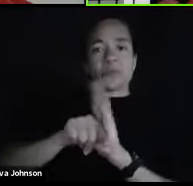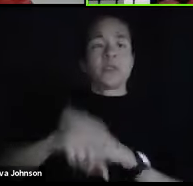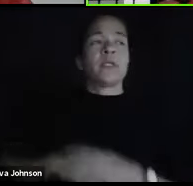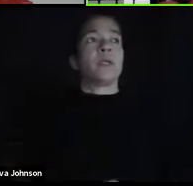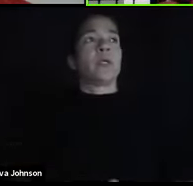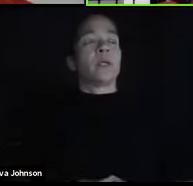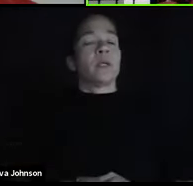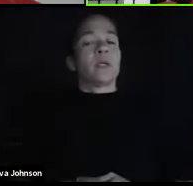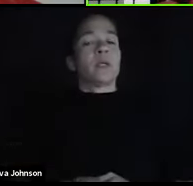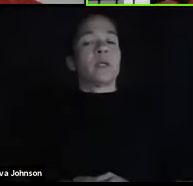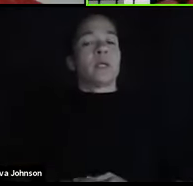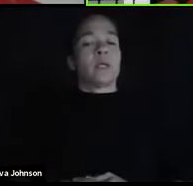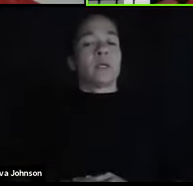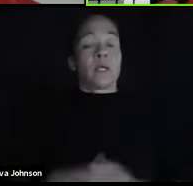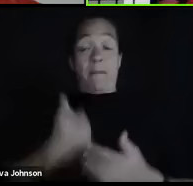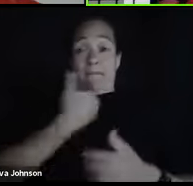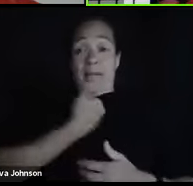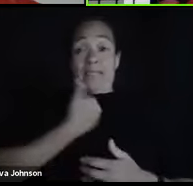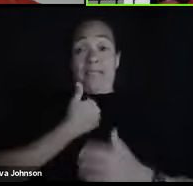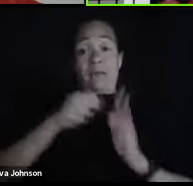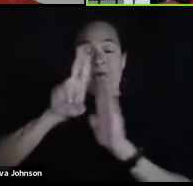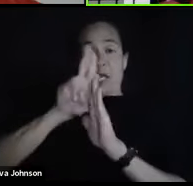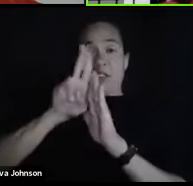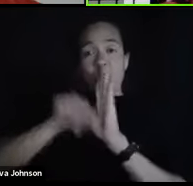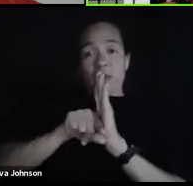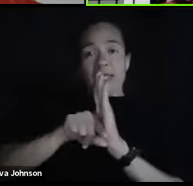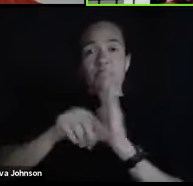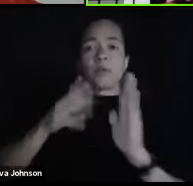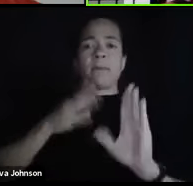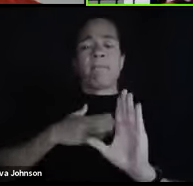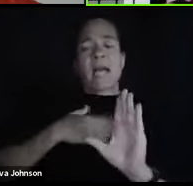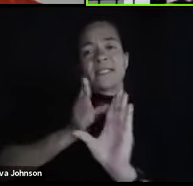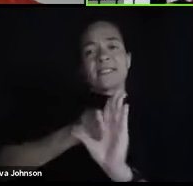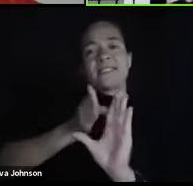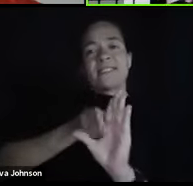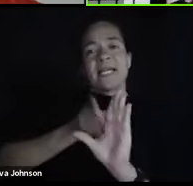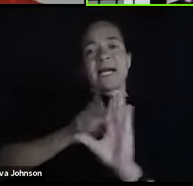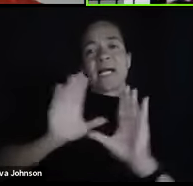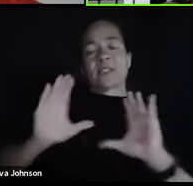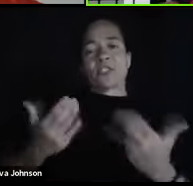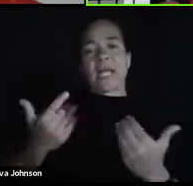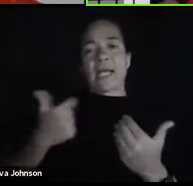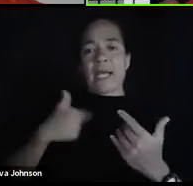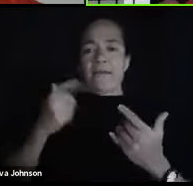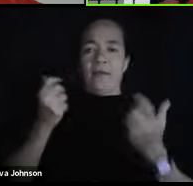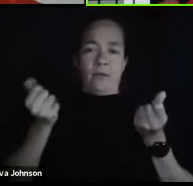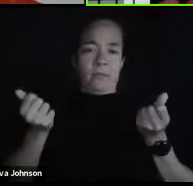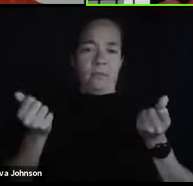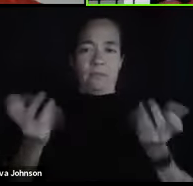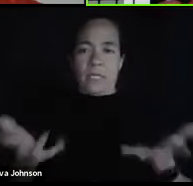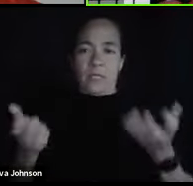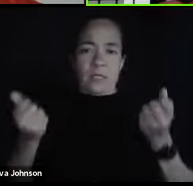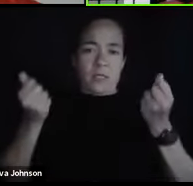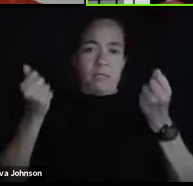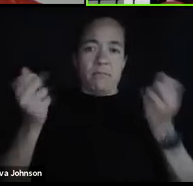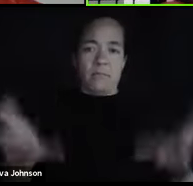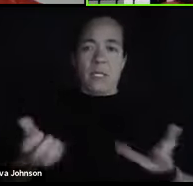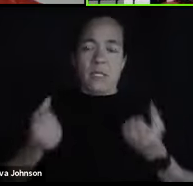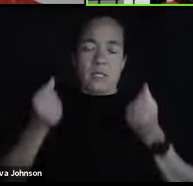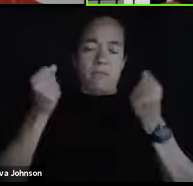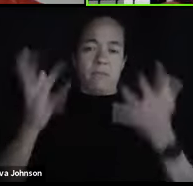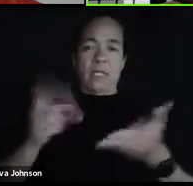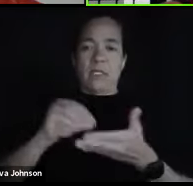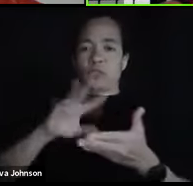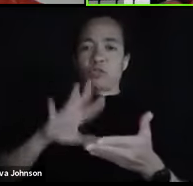When I was an undergraduate, my psychology course had hundreds and hundreds and hundreds of students in it, and that was